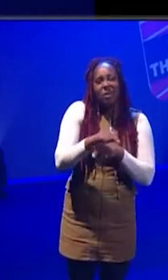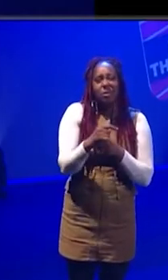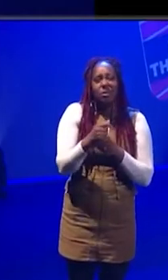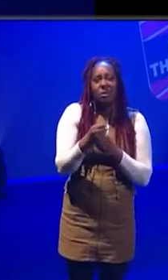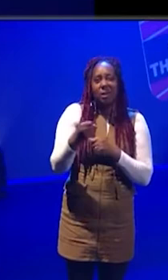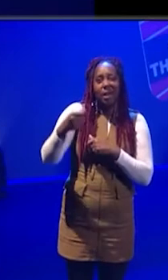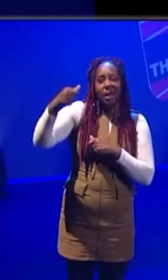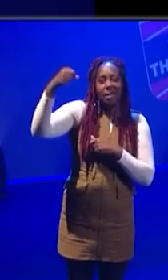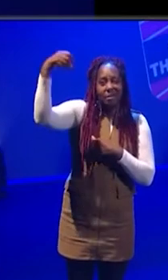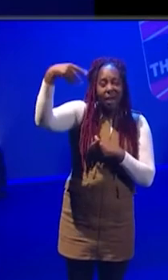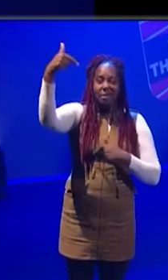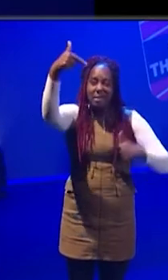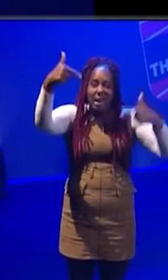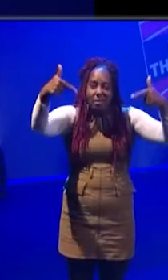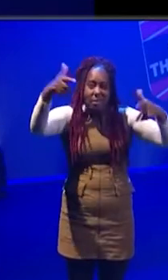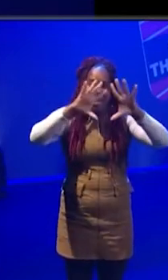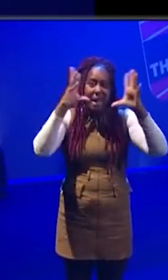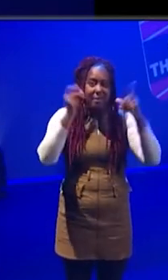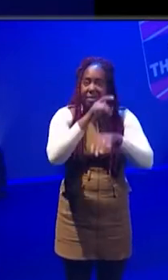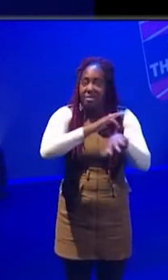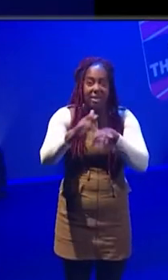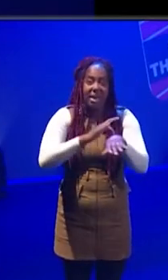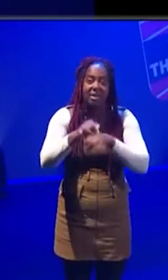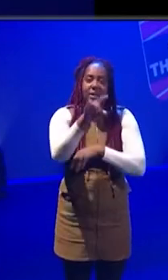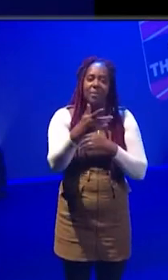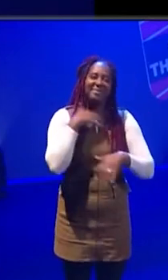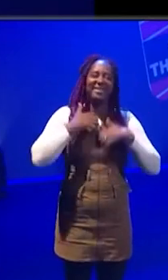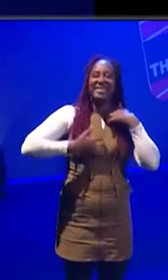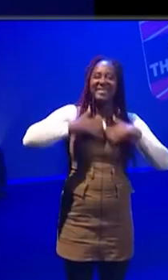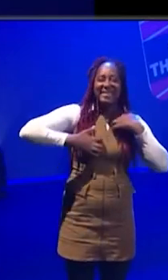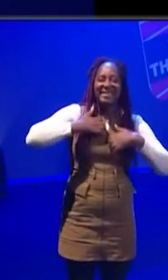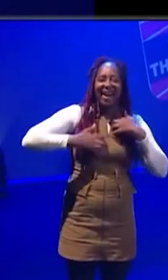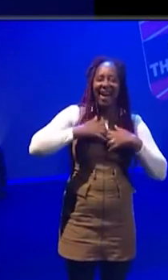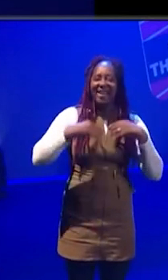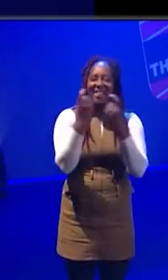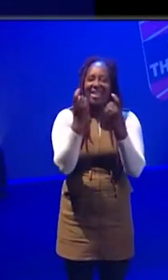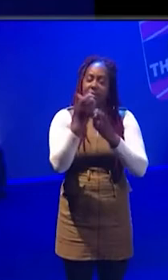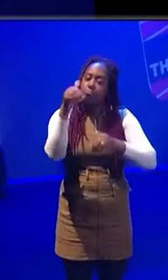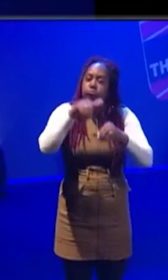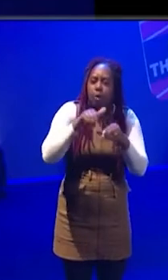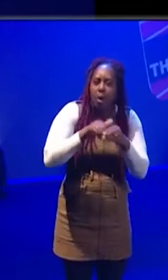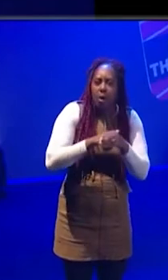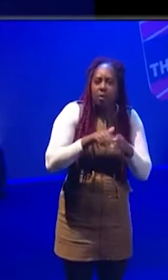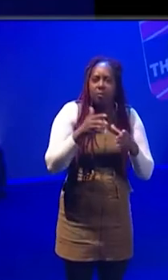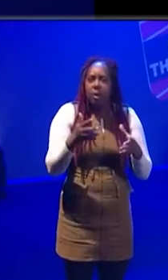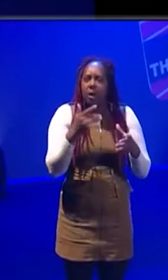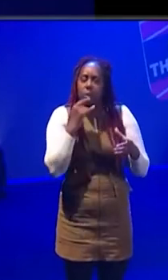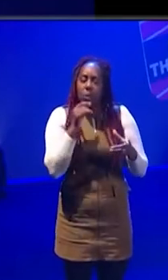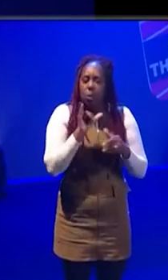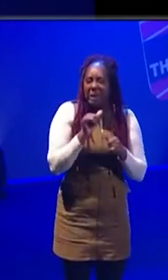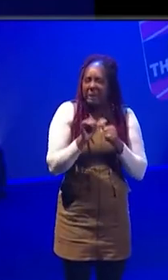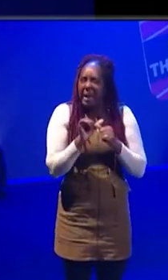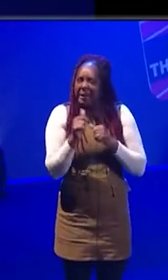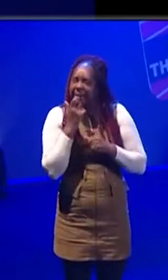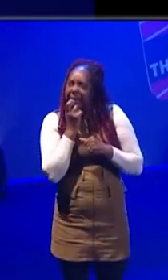camera as well as theatre. And there are I think there's exciting dynamics in both. I don't think I actually prefer one over the other. They